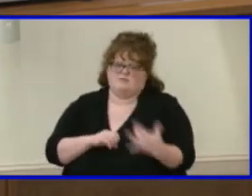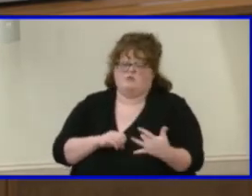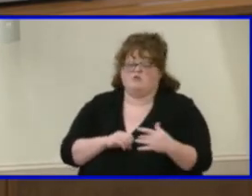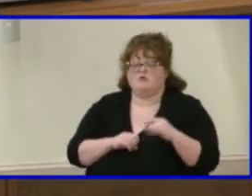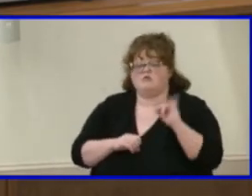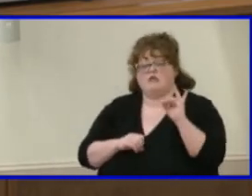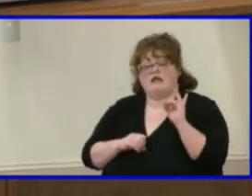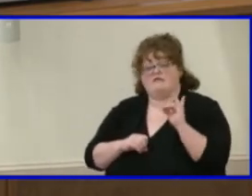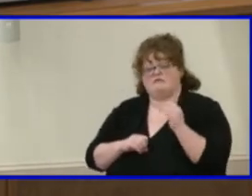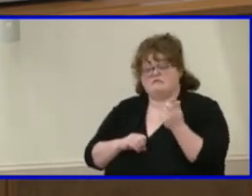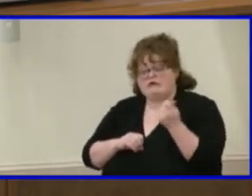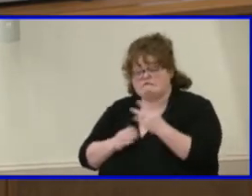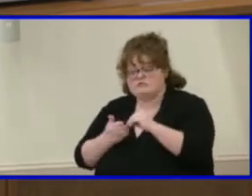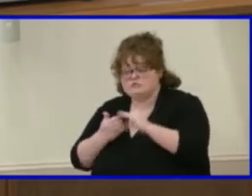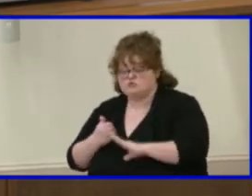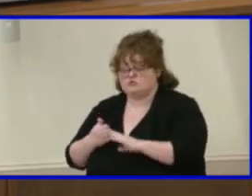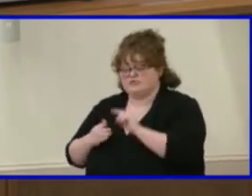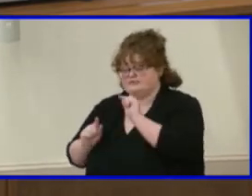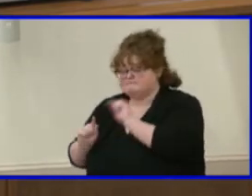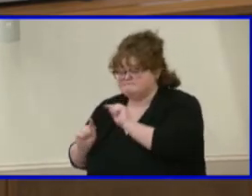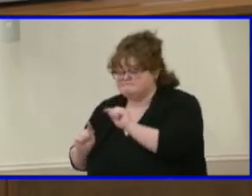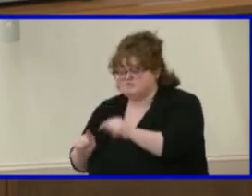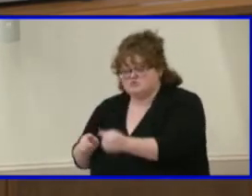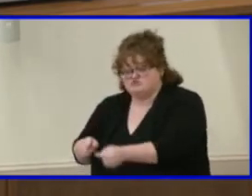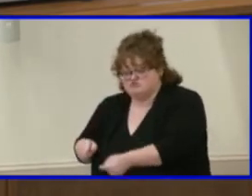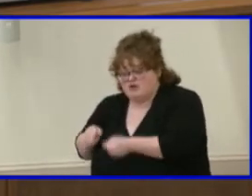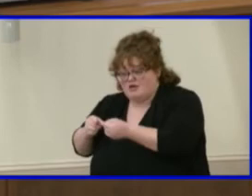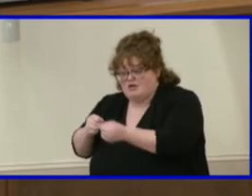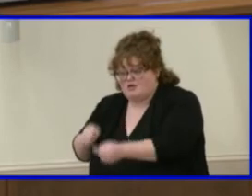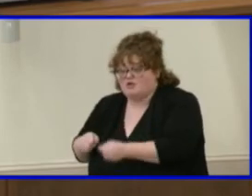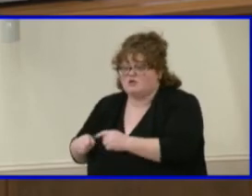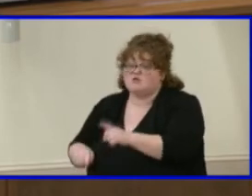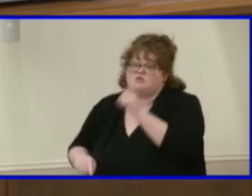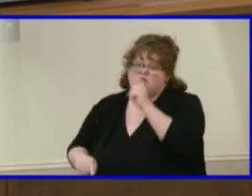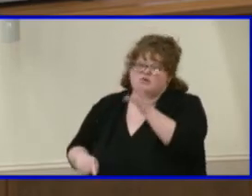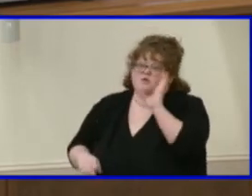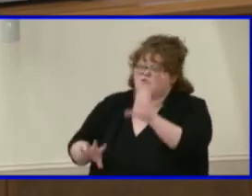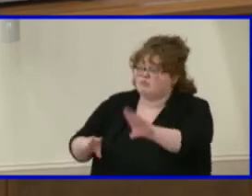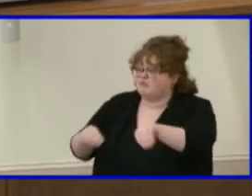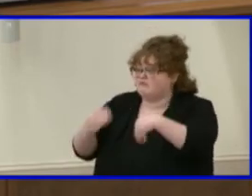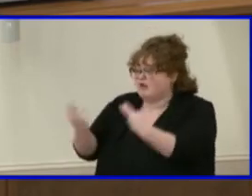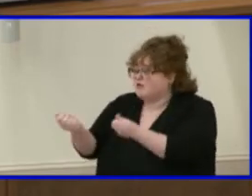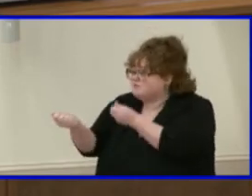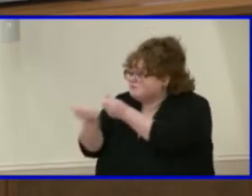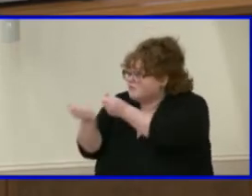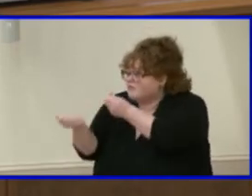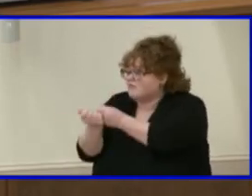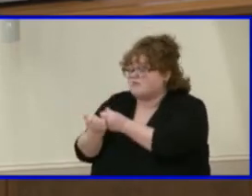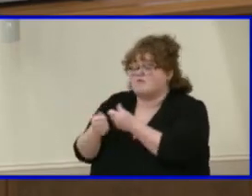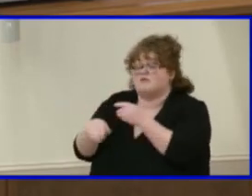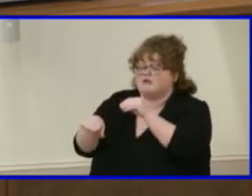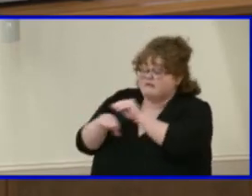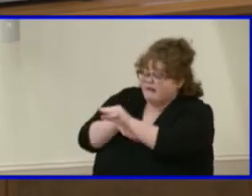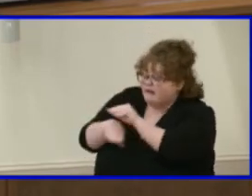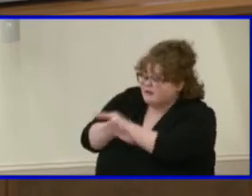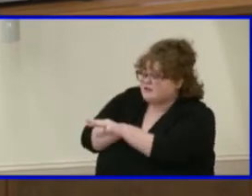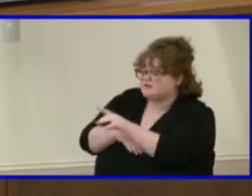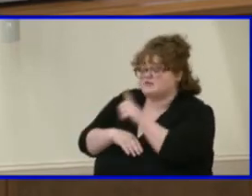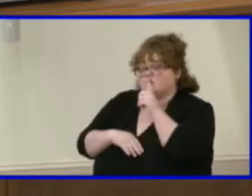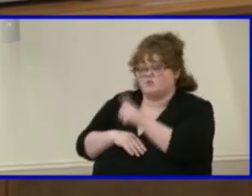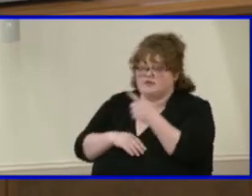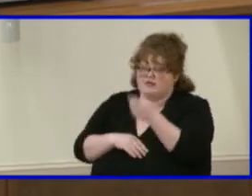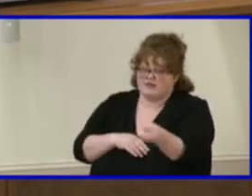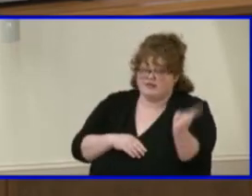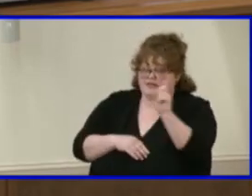that may struggle a little bit, I will say that they do provide amazing support through their guidance department. I mean, they really go the extra mile to